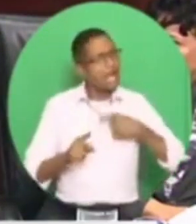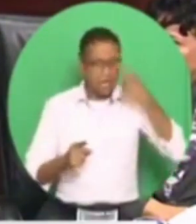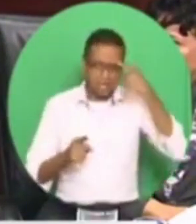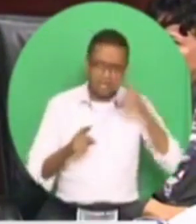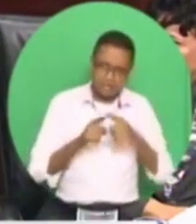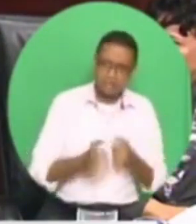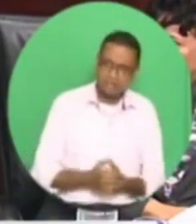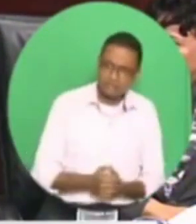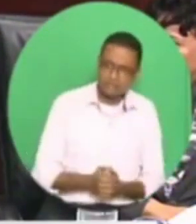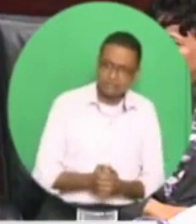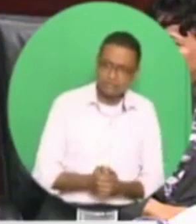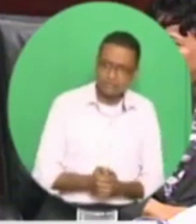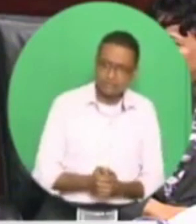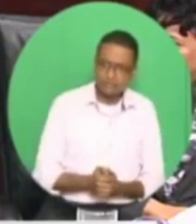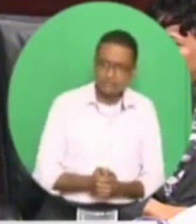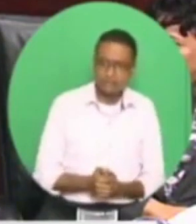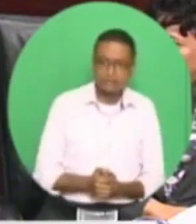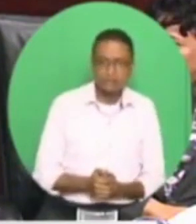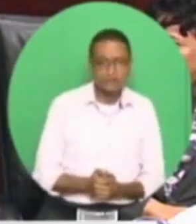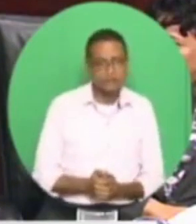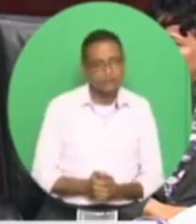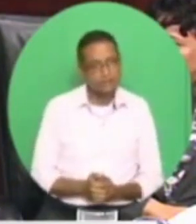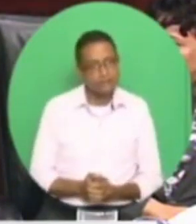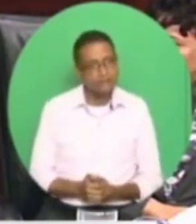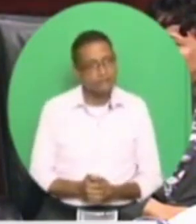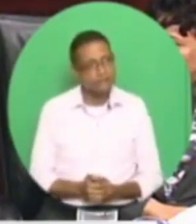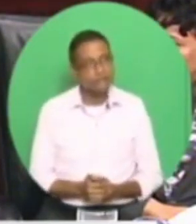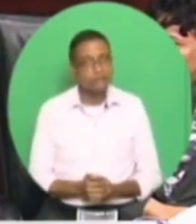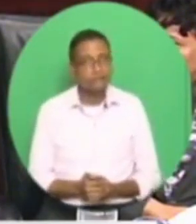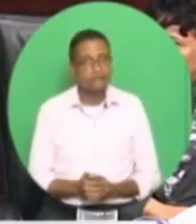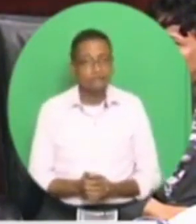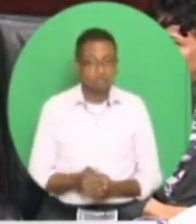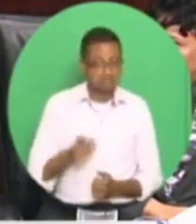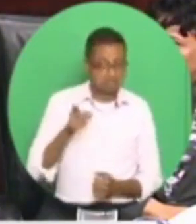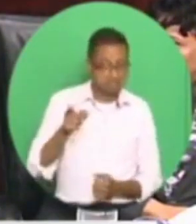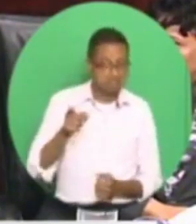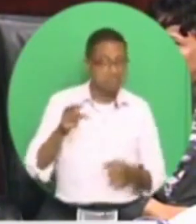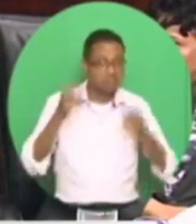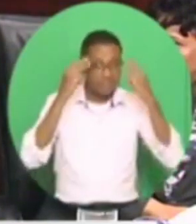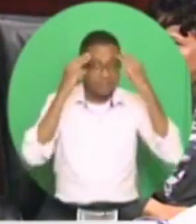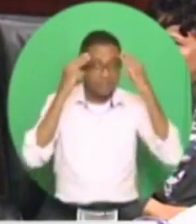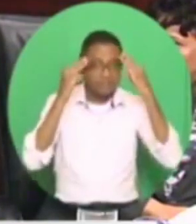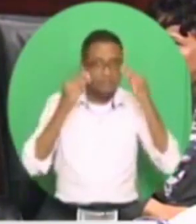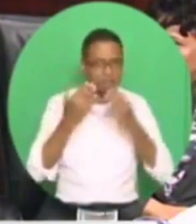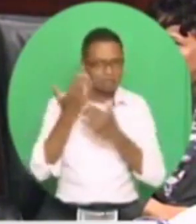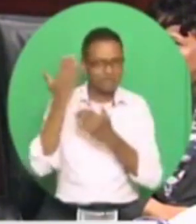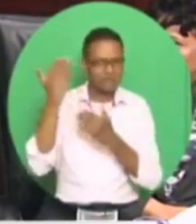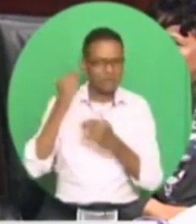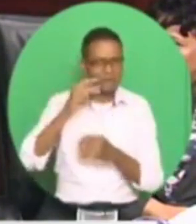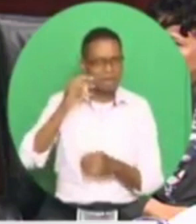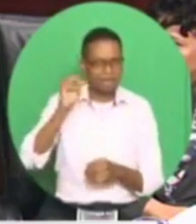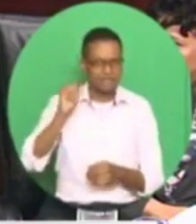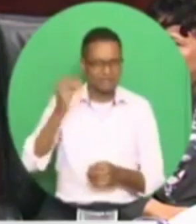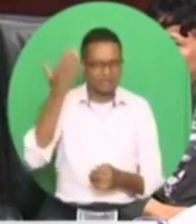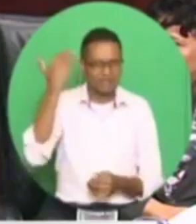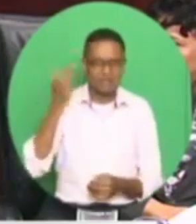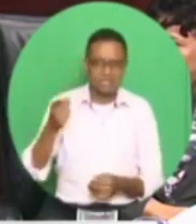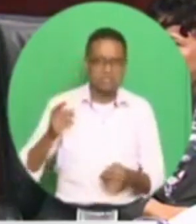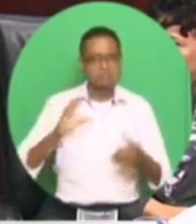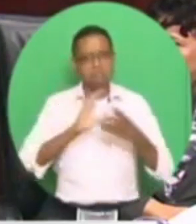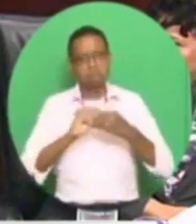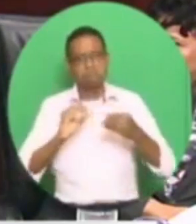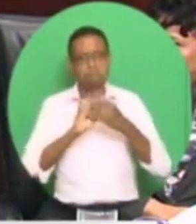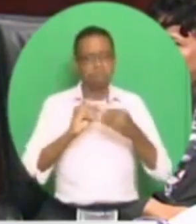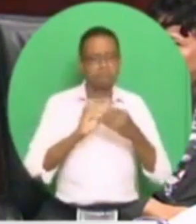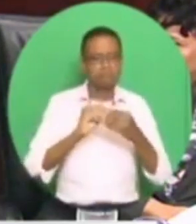diabolical way, work of art. Because the minister, in speaking the Monday before in the budget presentation, there was something